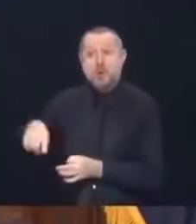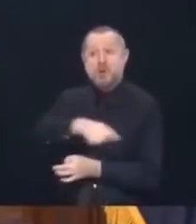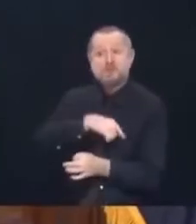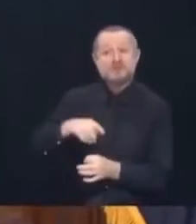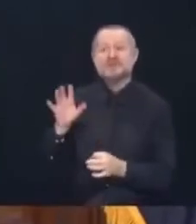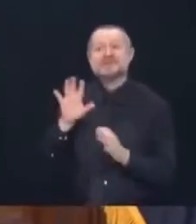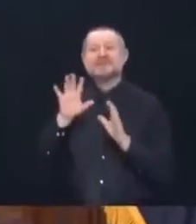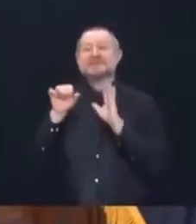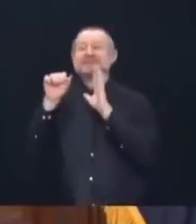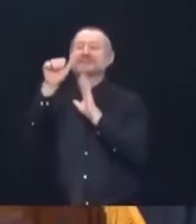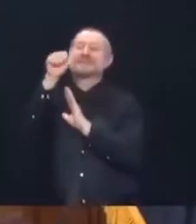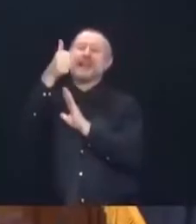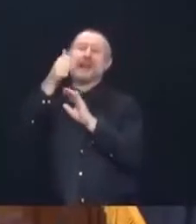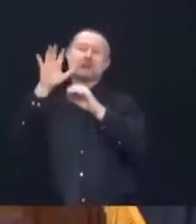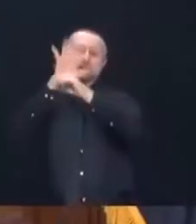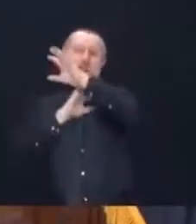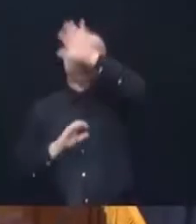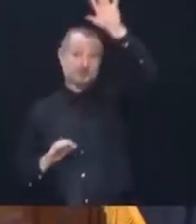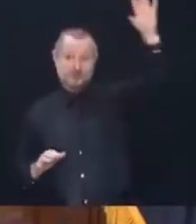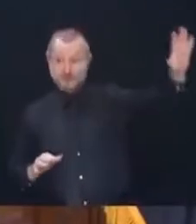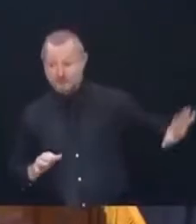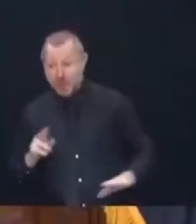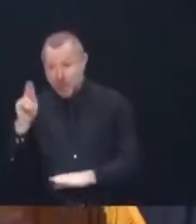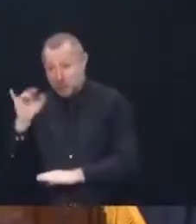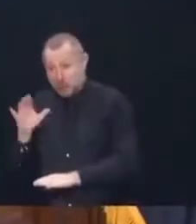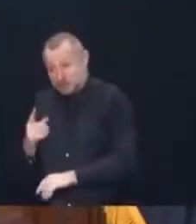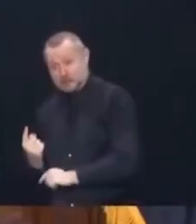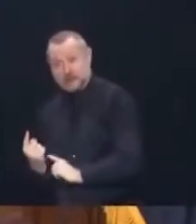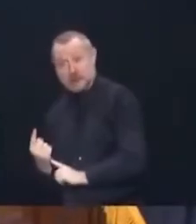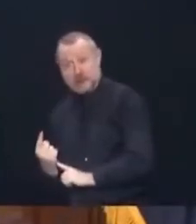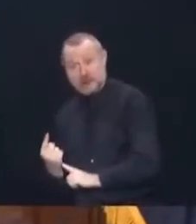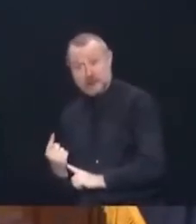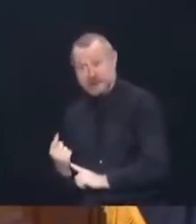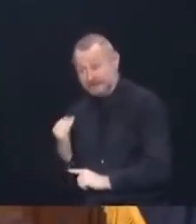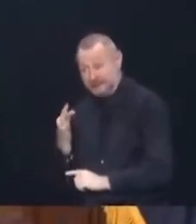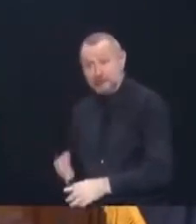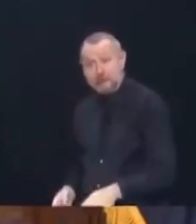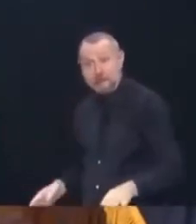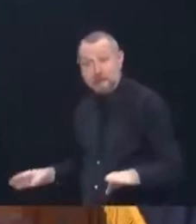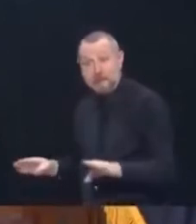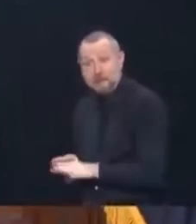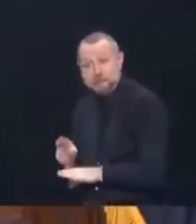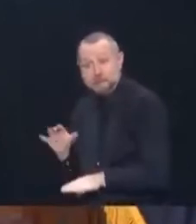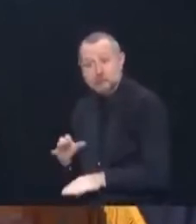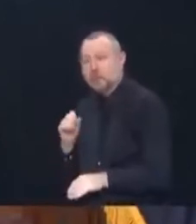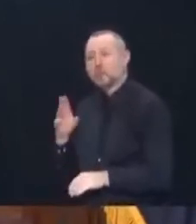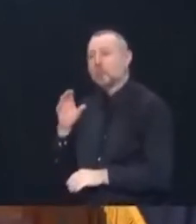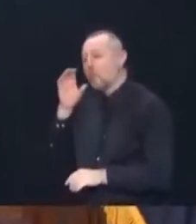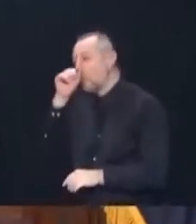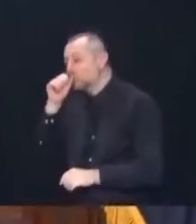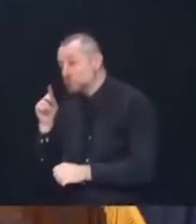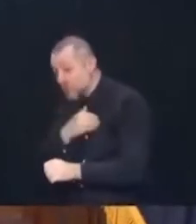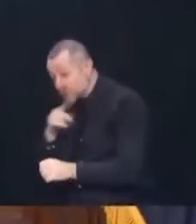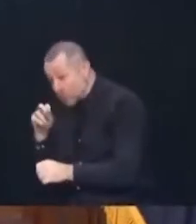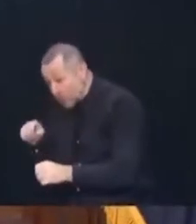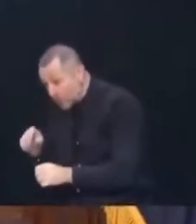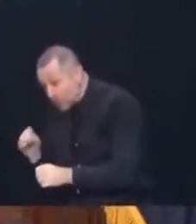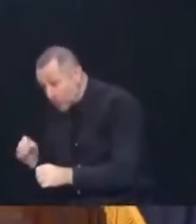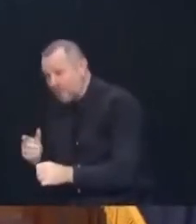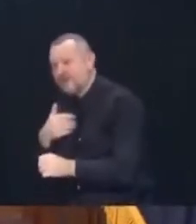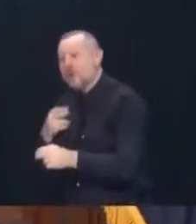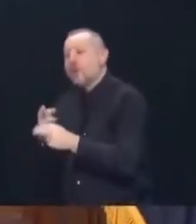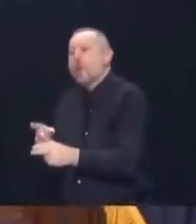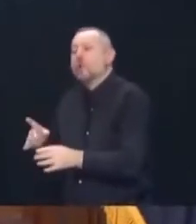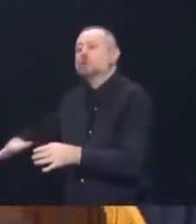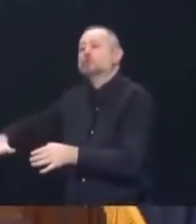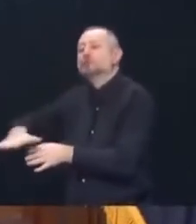York City. So if you're going to shut New York City down to an extent with lesser restrictions under an orange zone. That is, by ipso facto, a regional shutdown. Well, yeah.